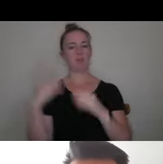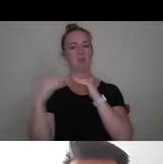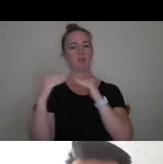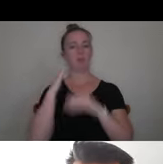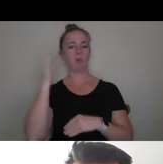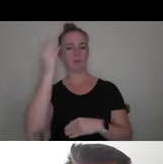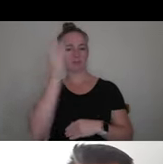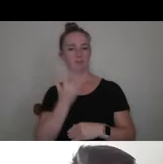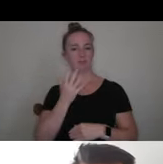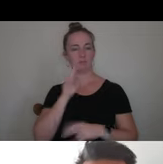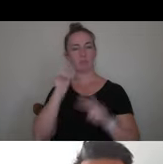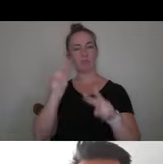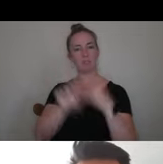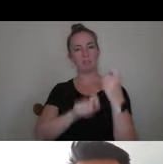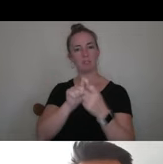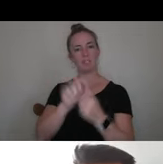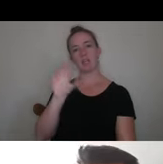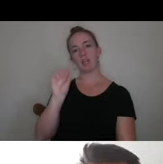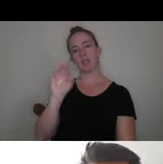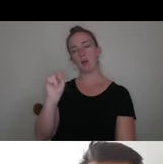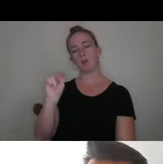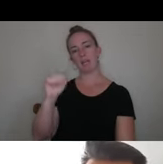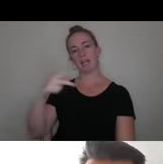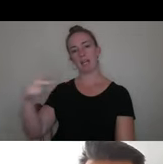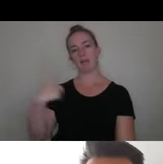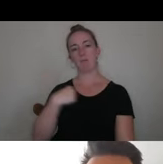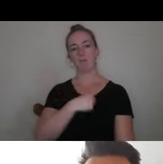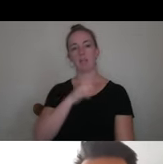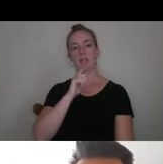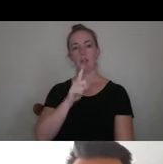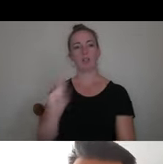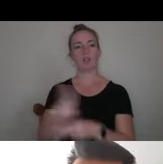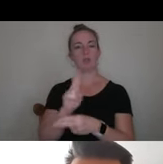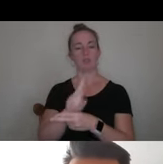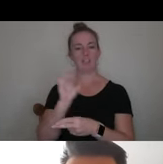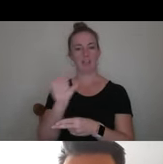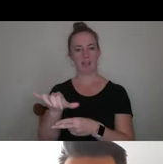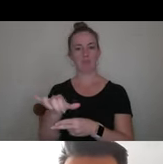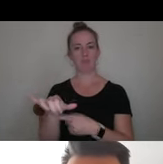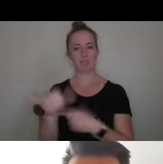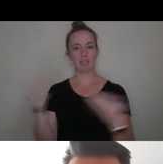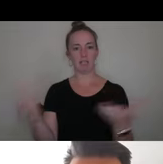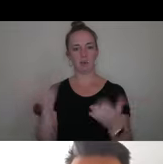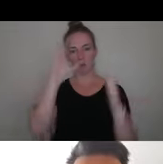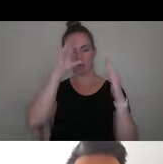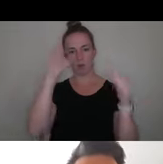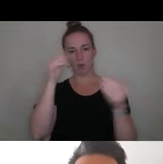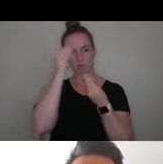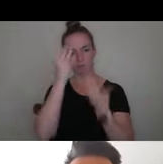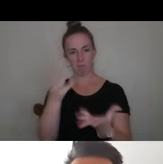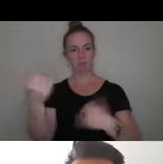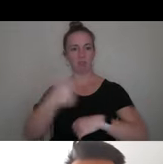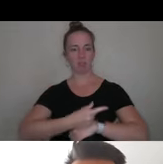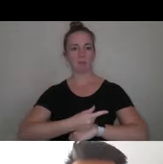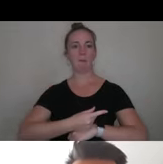to look specifically at the Common App Center. It's a Common App exclusive school. But we hope that the information that you're going to get right now is